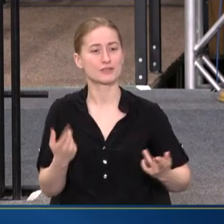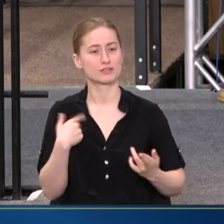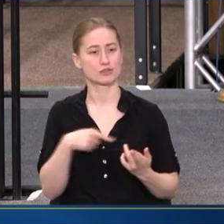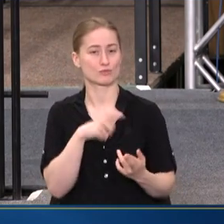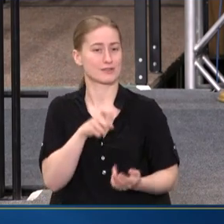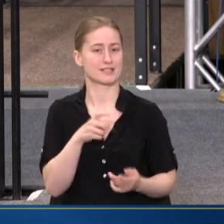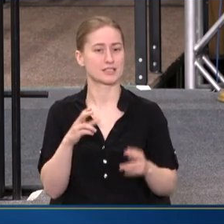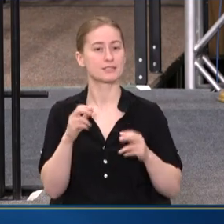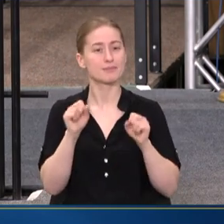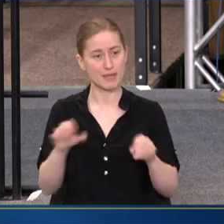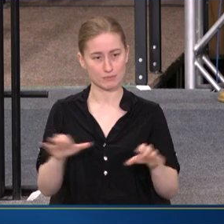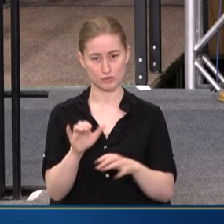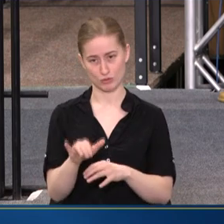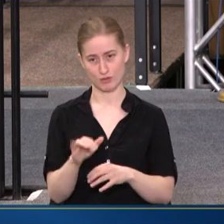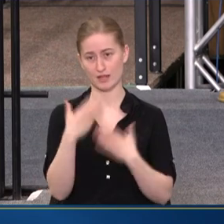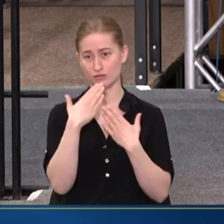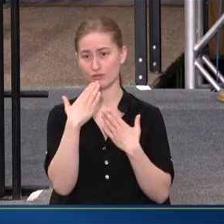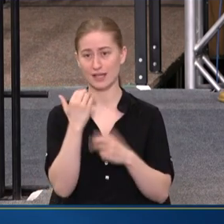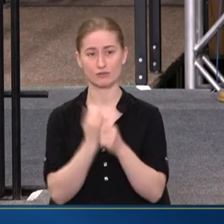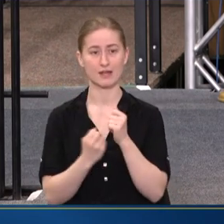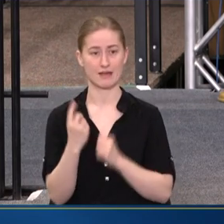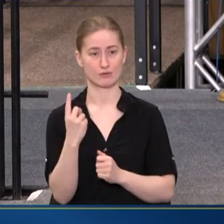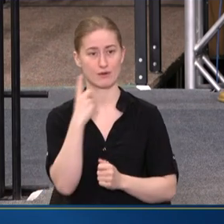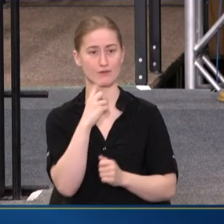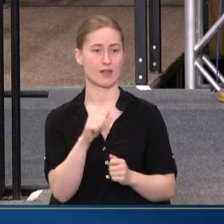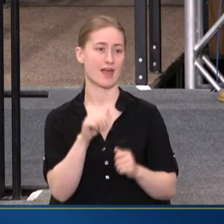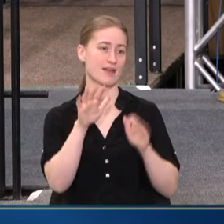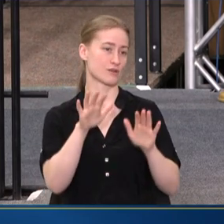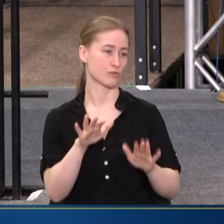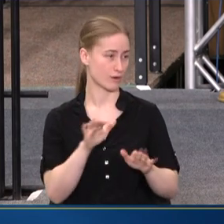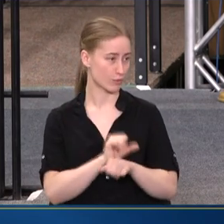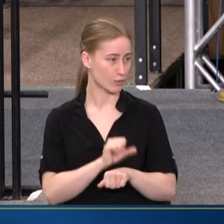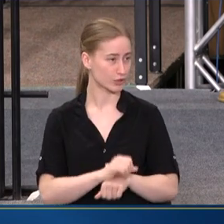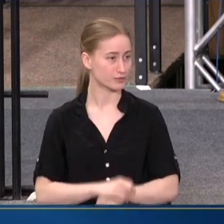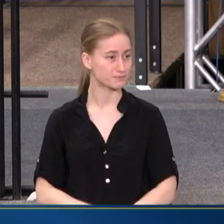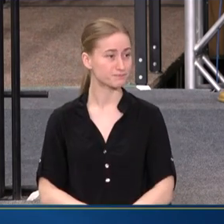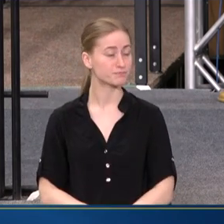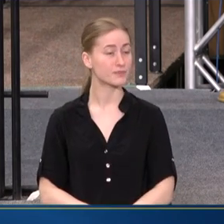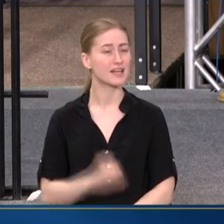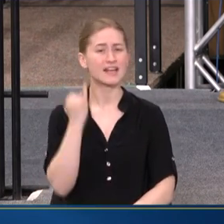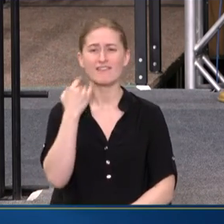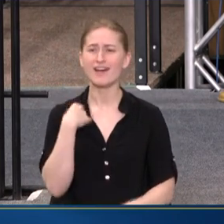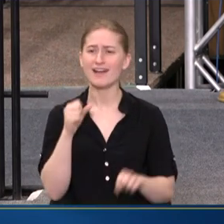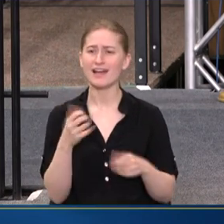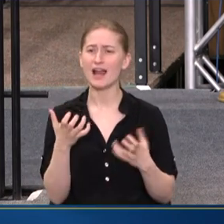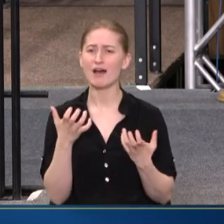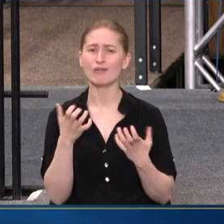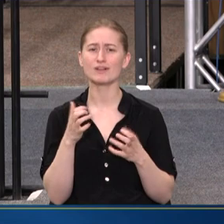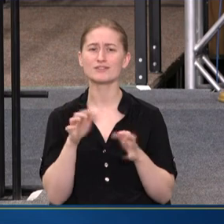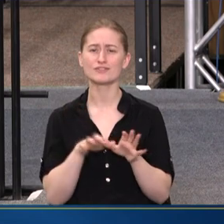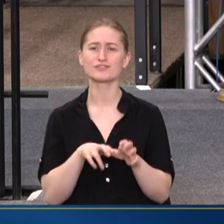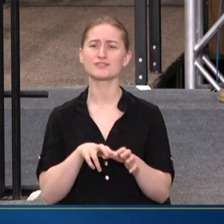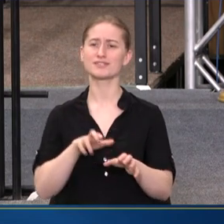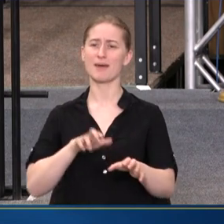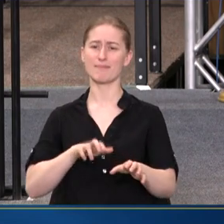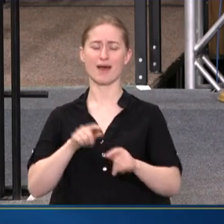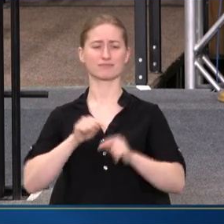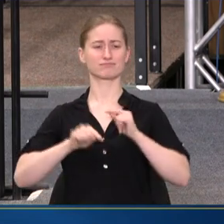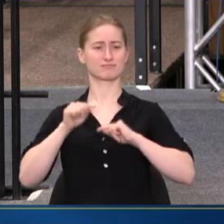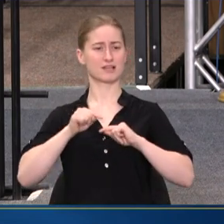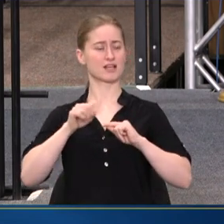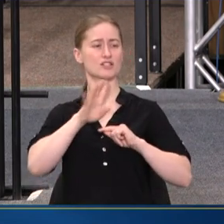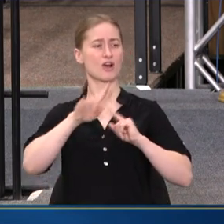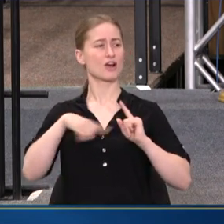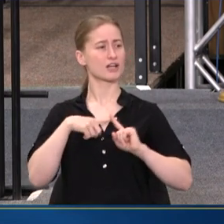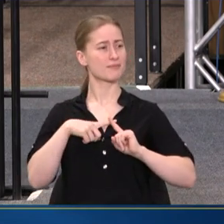DO THAT. SO THANK YOU TO EVERYONE FOR THAT INCREDIBLE WORK. IF I COULD, I'D LIKE TO JUST STEP BACK FOR A SECOND AND TALK ABOUT THE